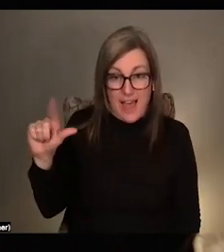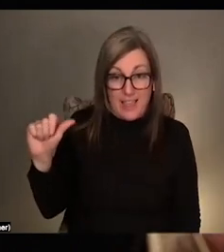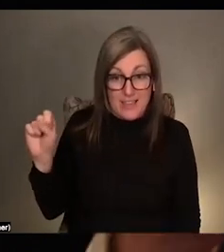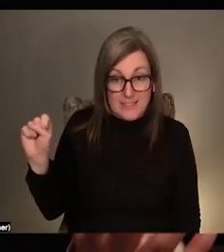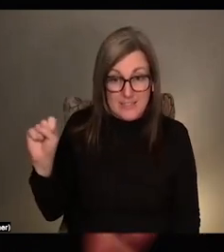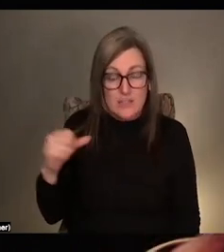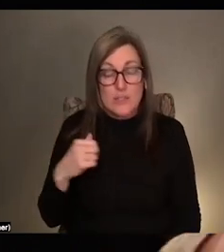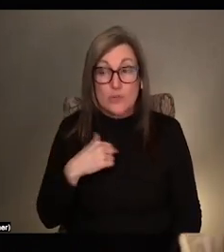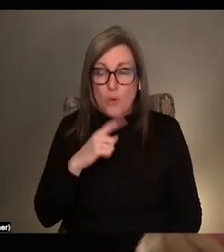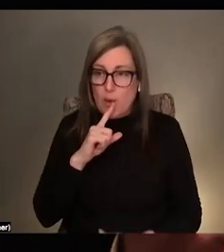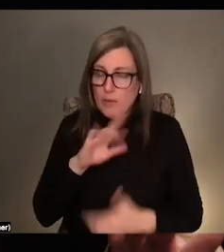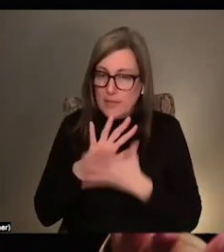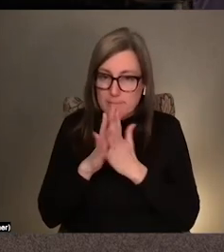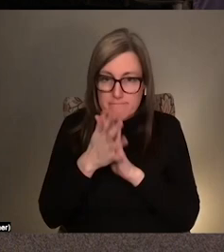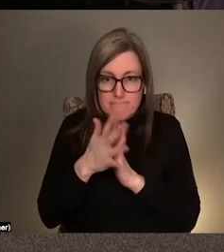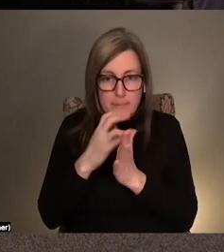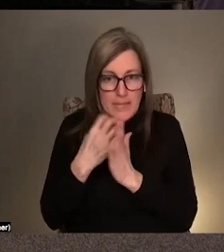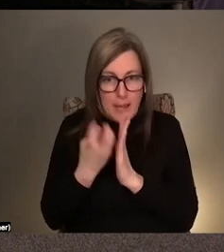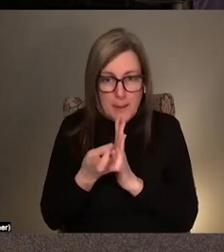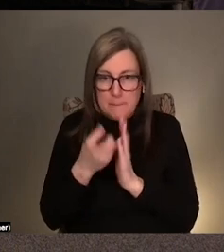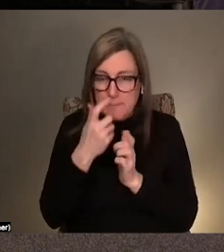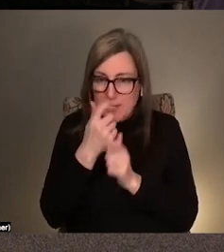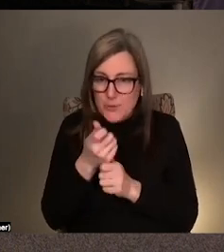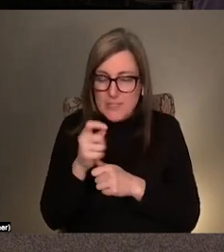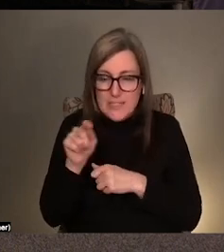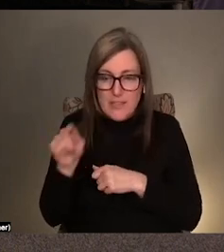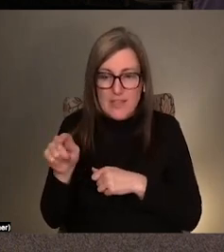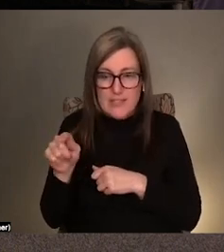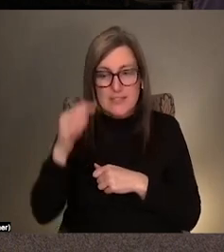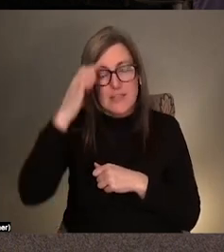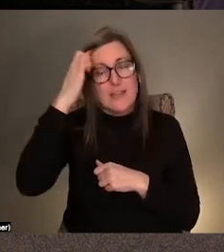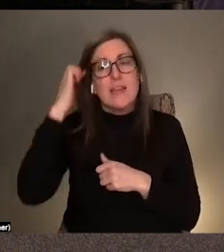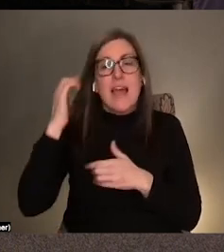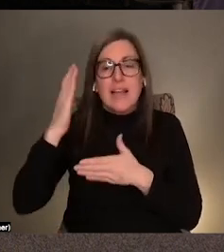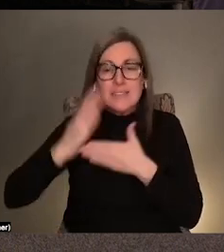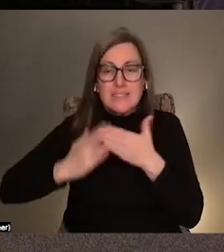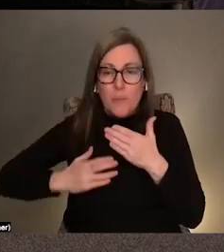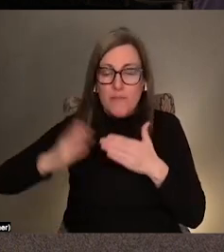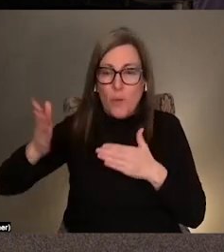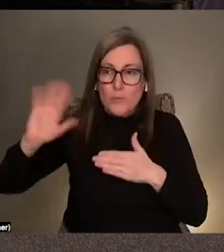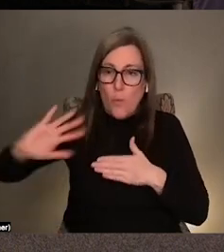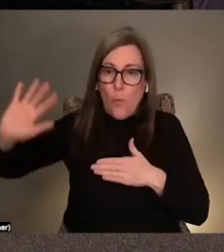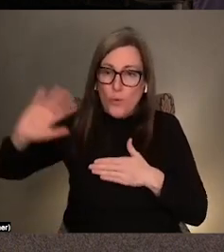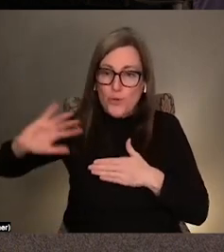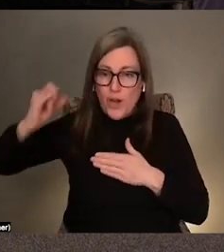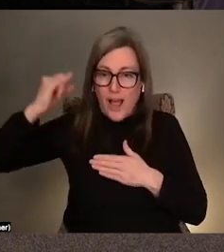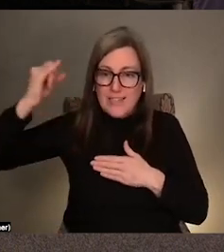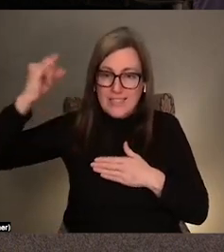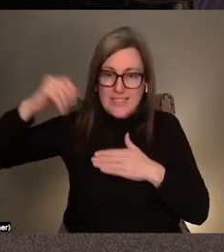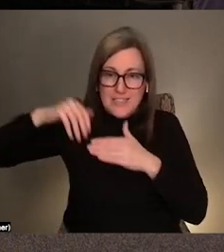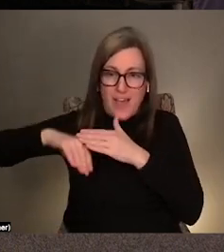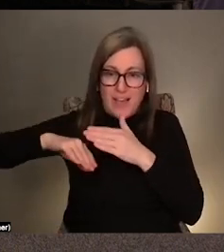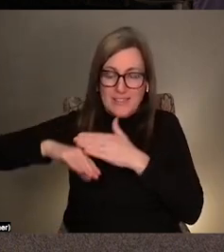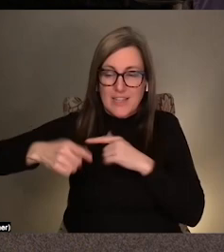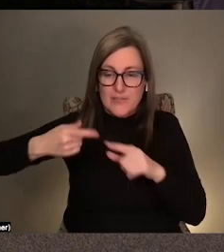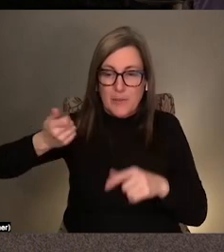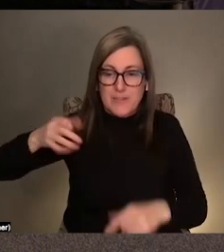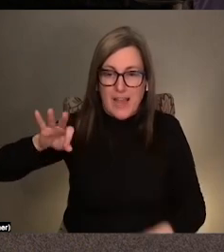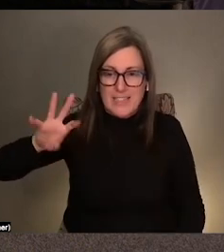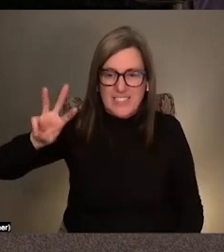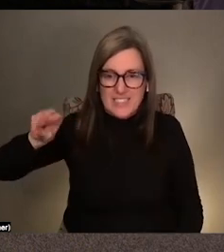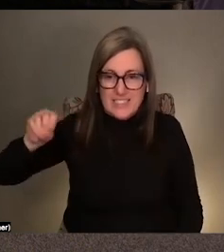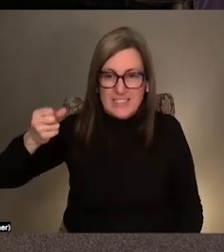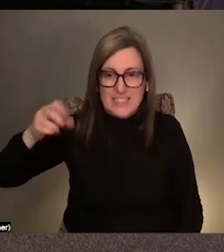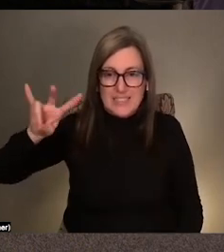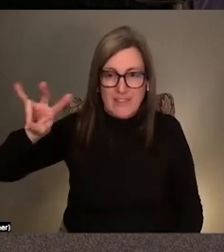genre. And part of my interest in it also is related to like older ideas of access from the same 60s and 70s that came through like the